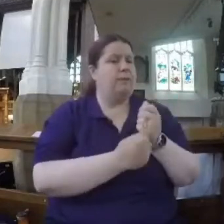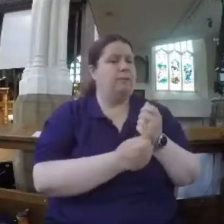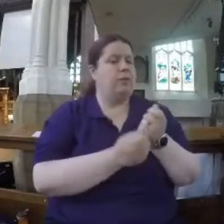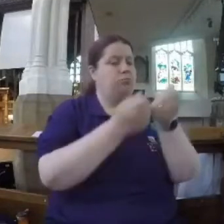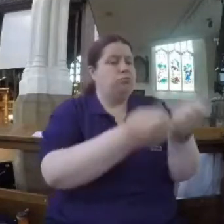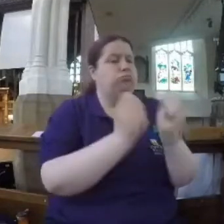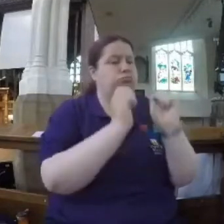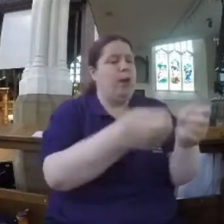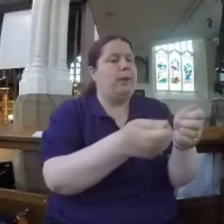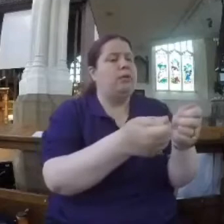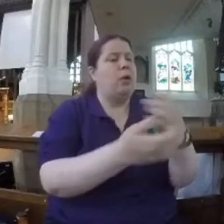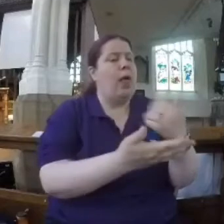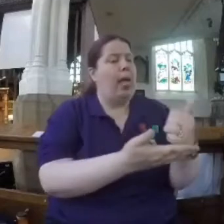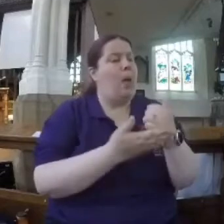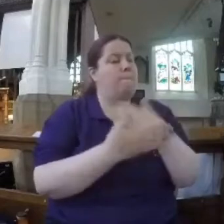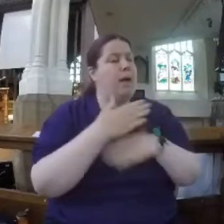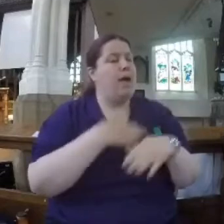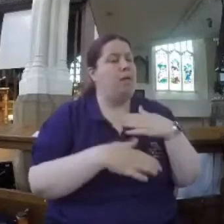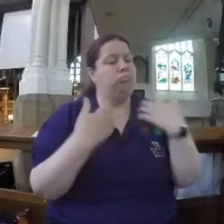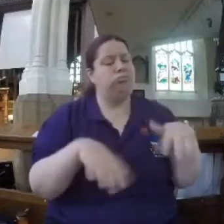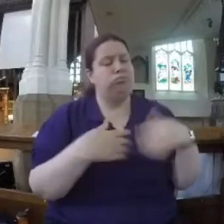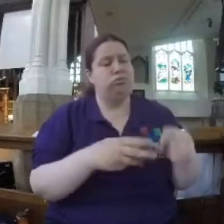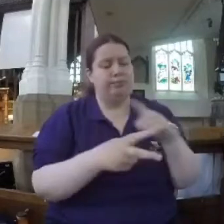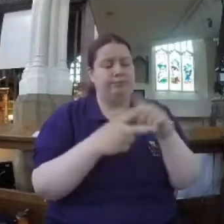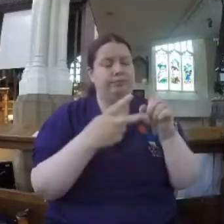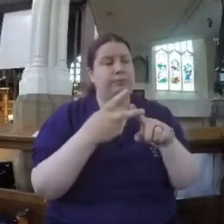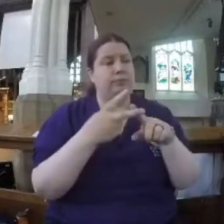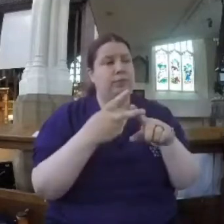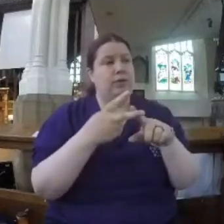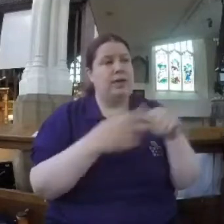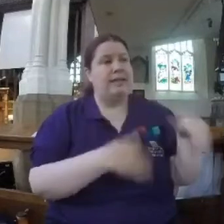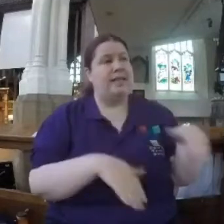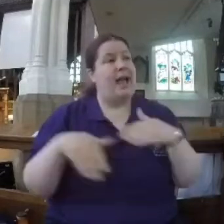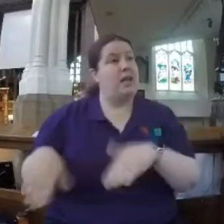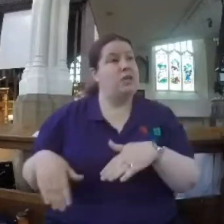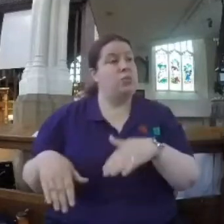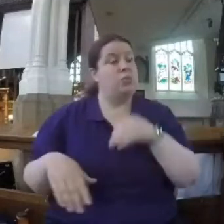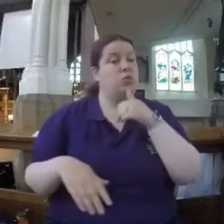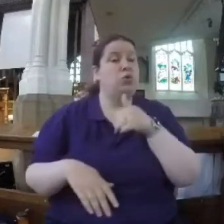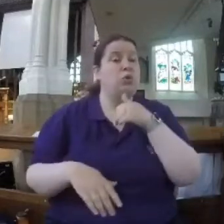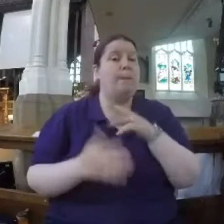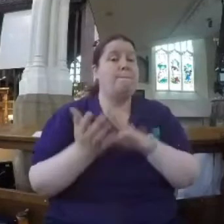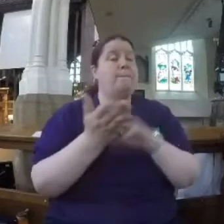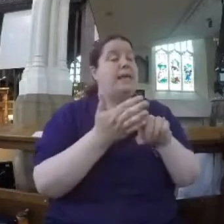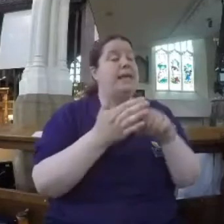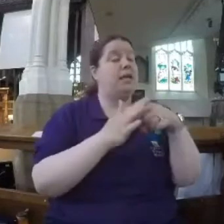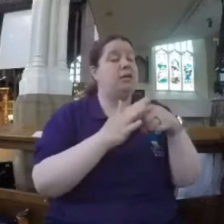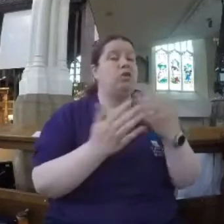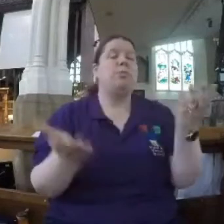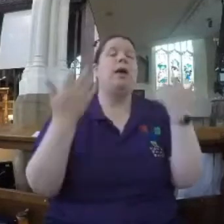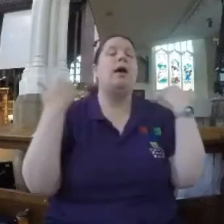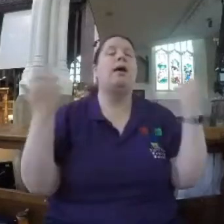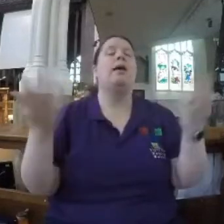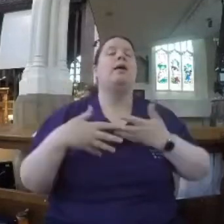take away pain. Sailors used the word meek of a lovely cool breeze that